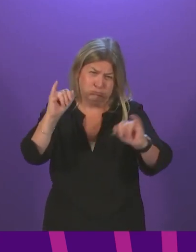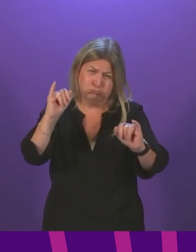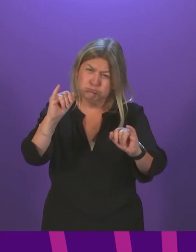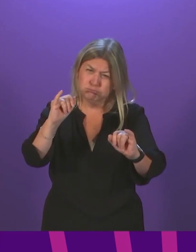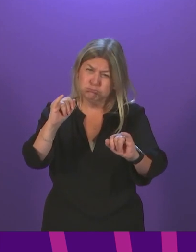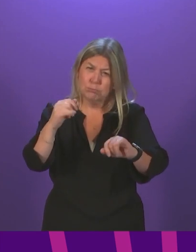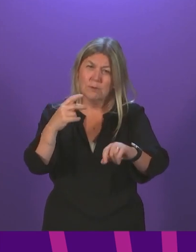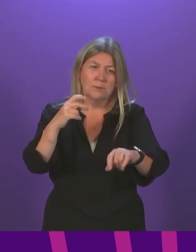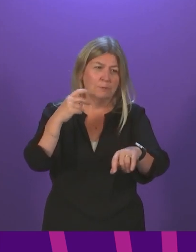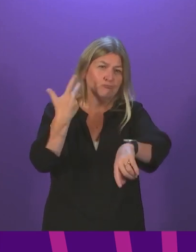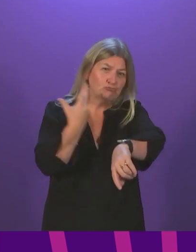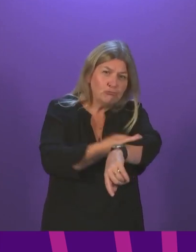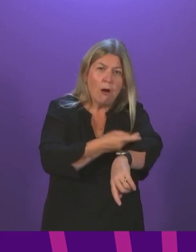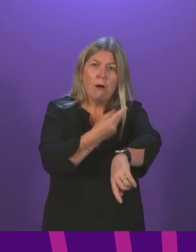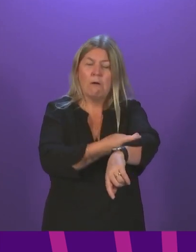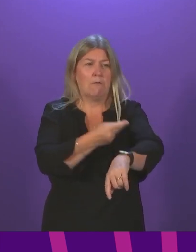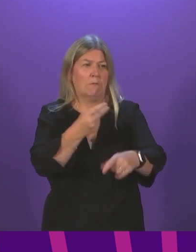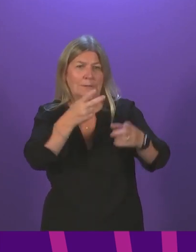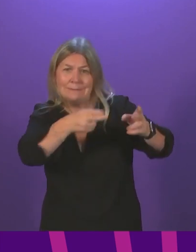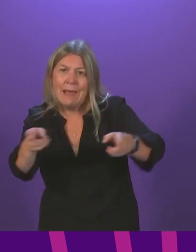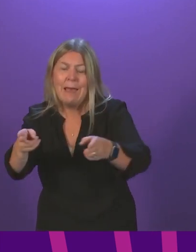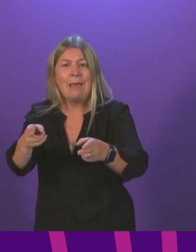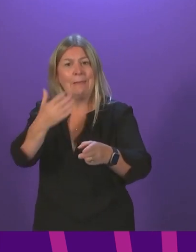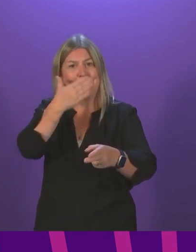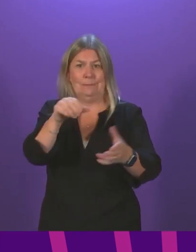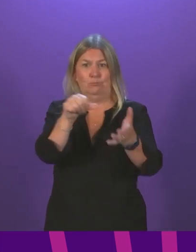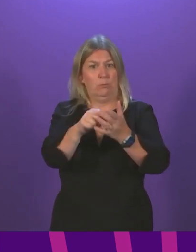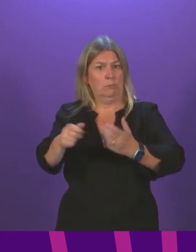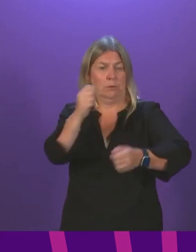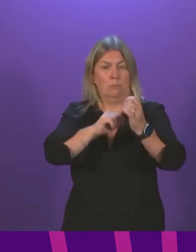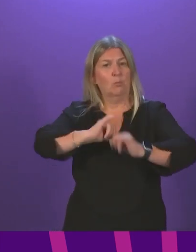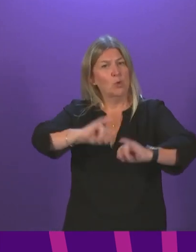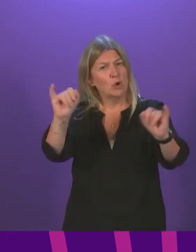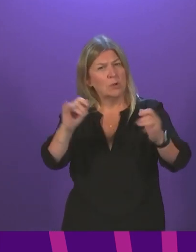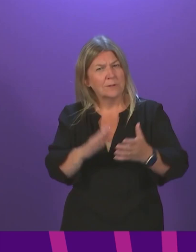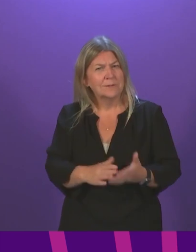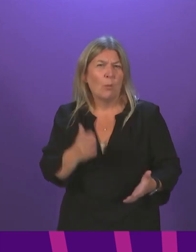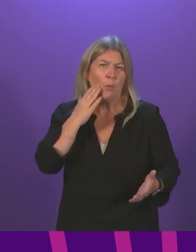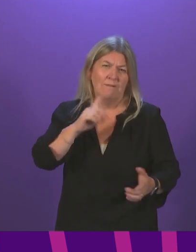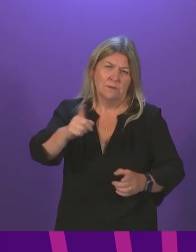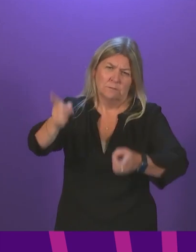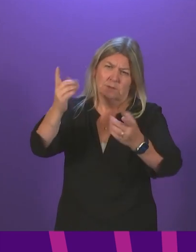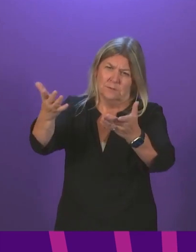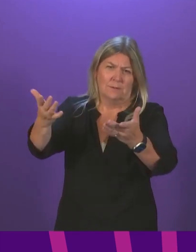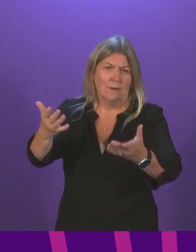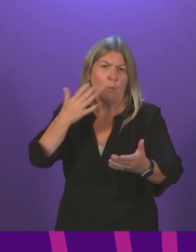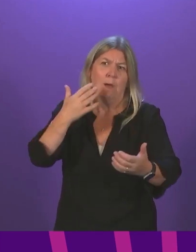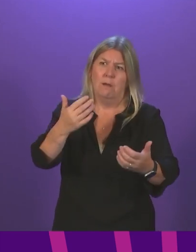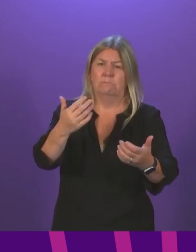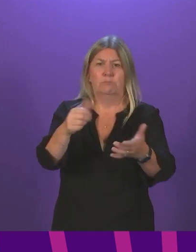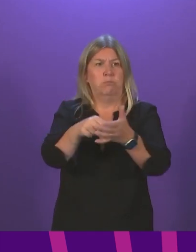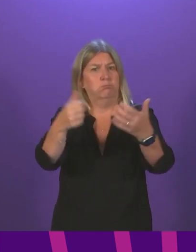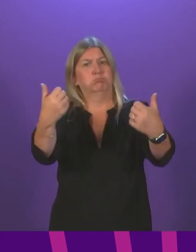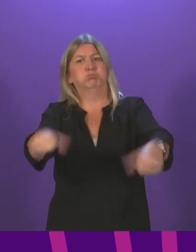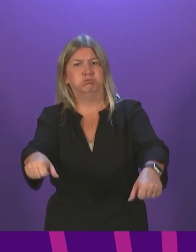Scotland, the problem still seems to be getting worse. When will the First Minister and her government finally tackle this national